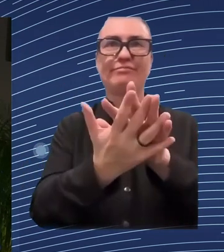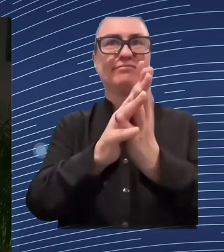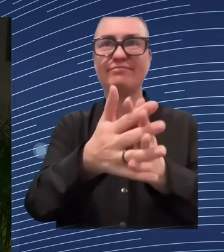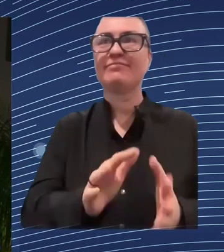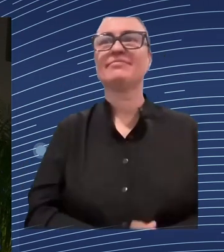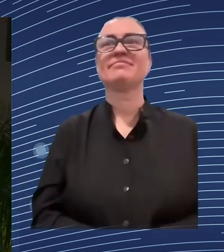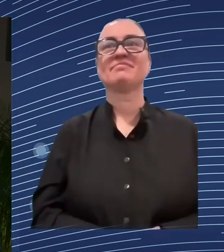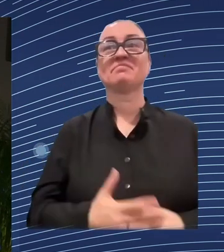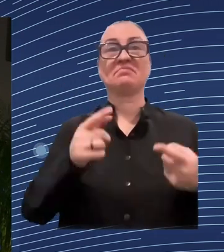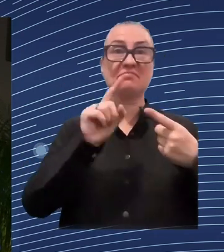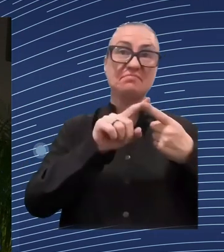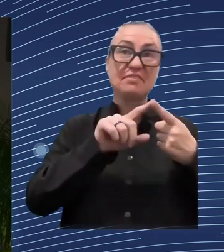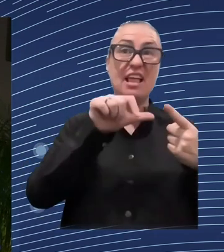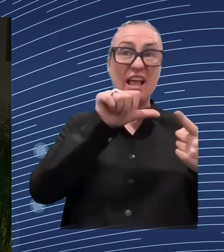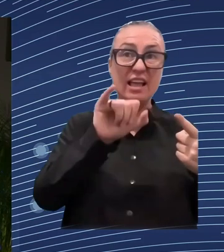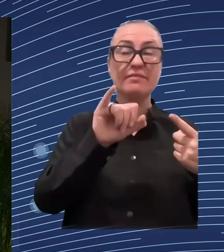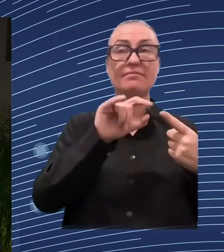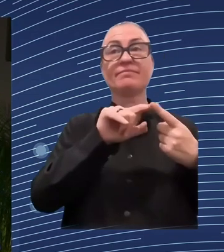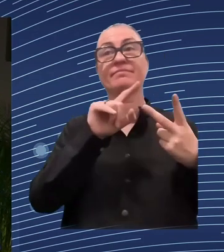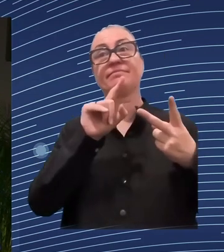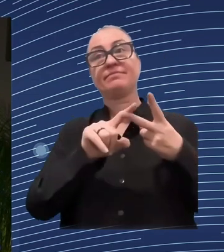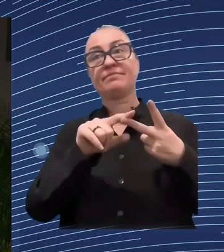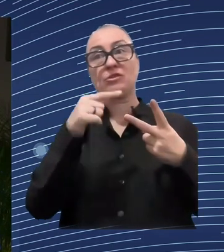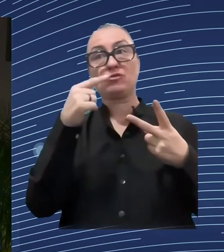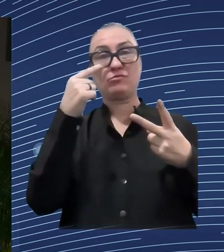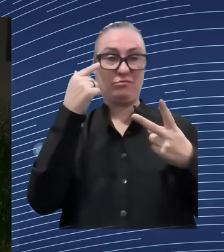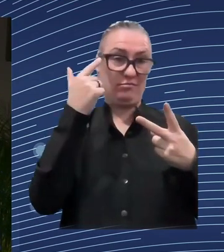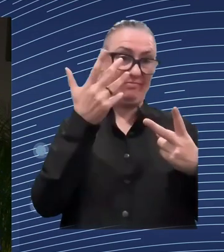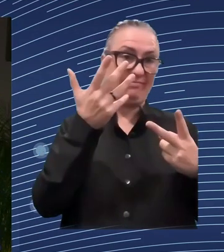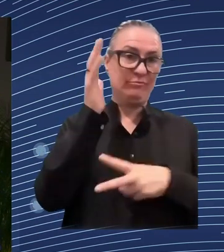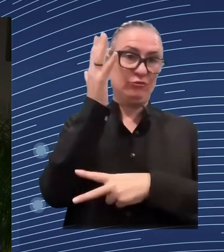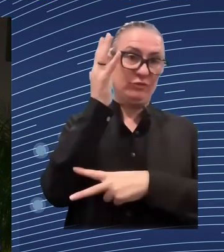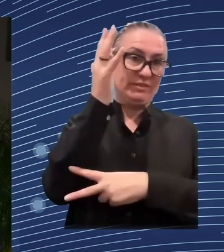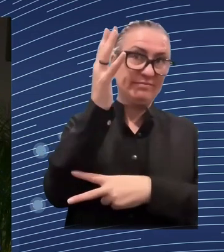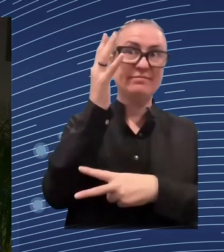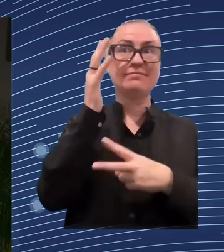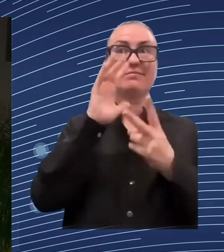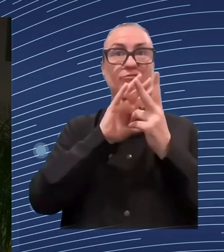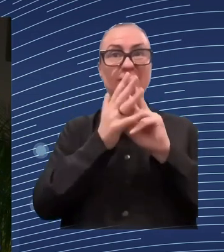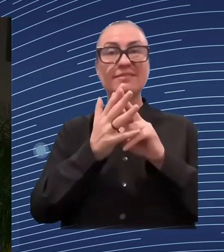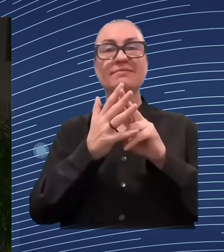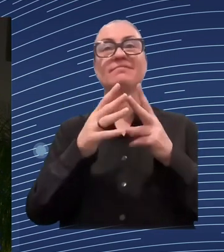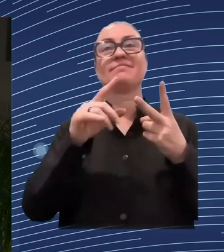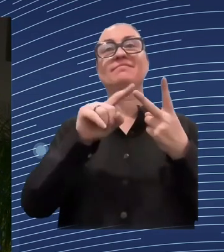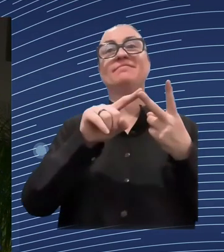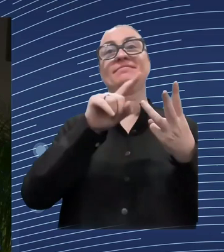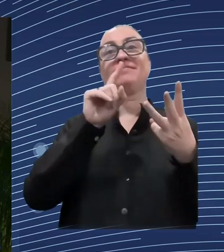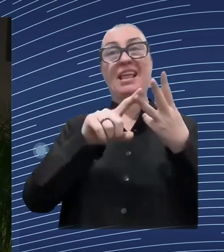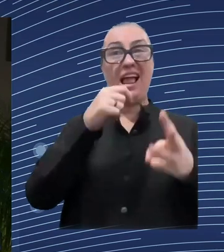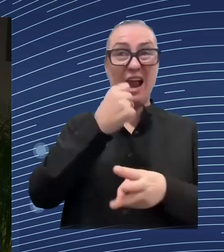what these reforms mean for the different parts of the society, to make sure that we